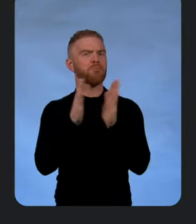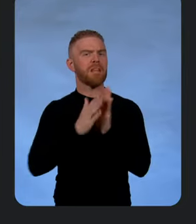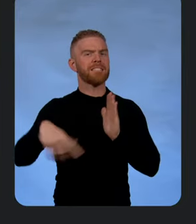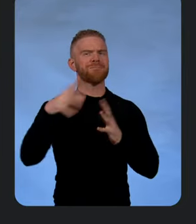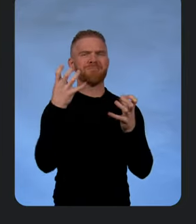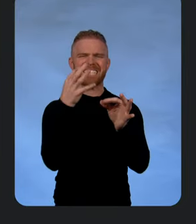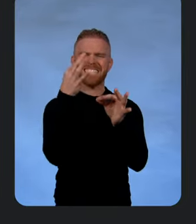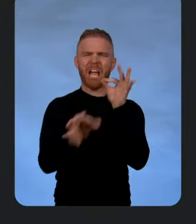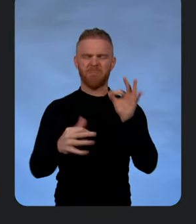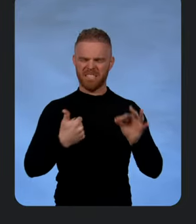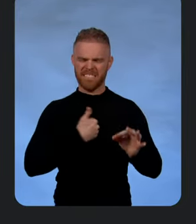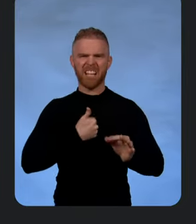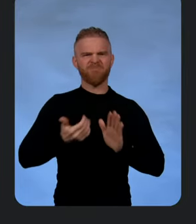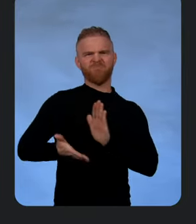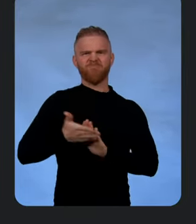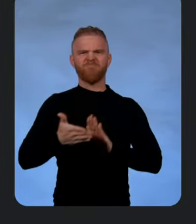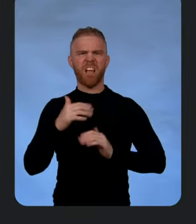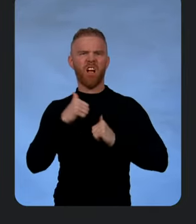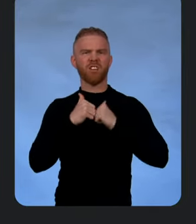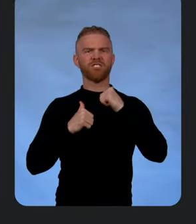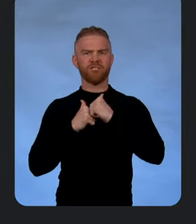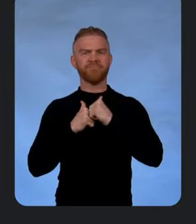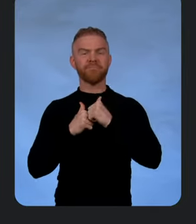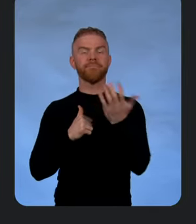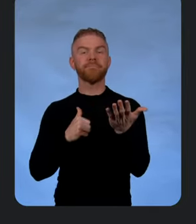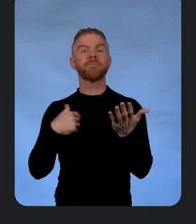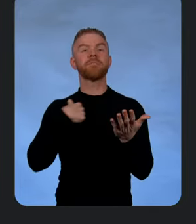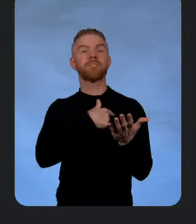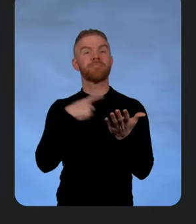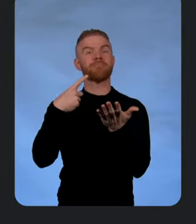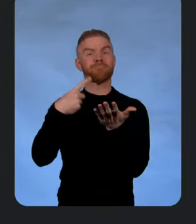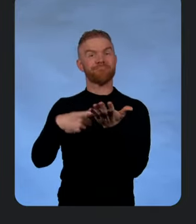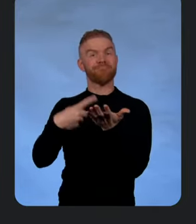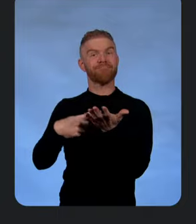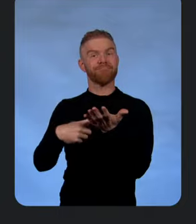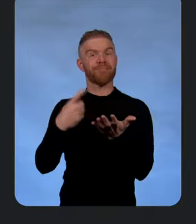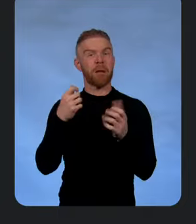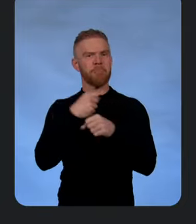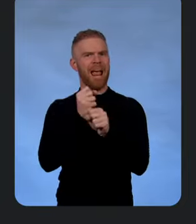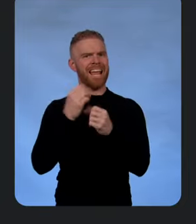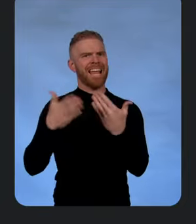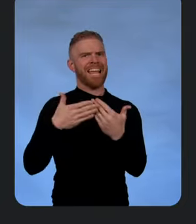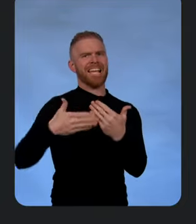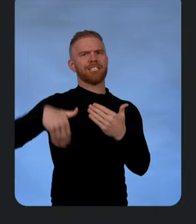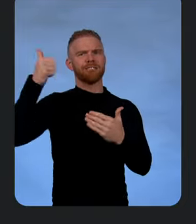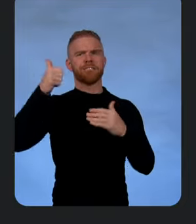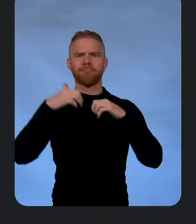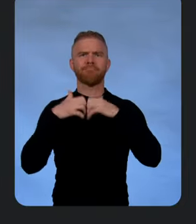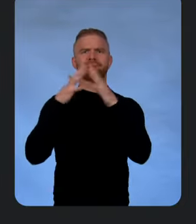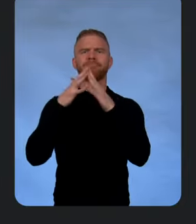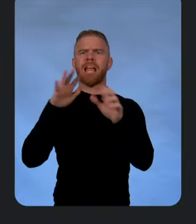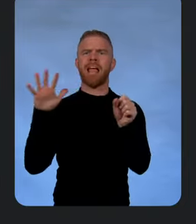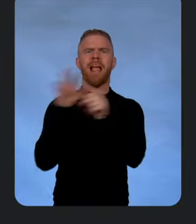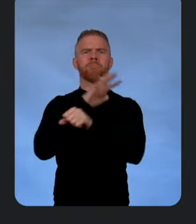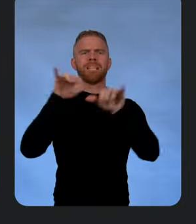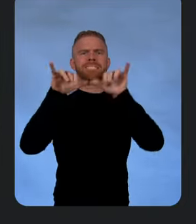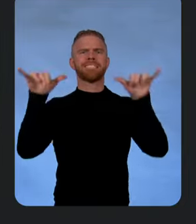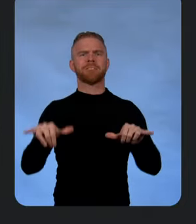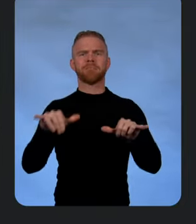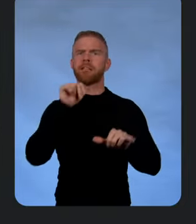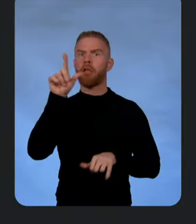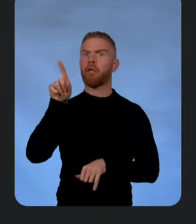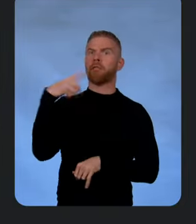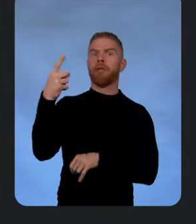architecture? And guess what? We did just that. Yeah. So you're talking about making it easier to spin up a complete service, not just one Cloud Run service, right?